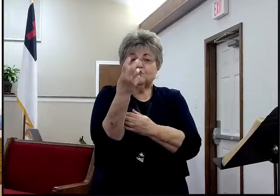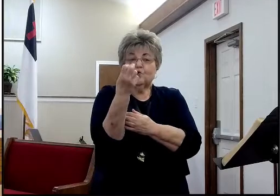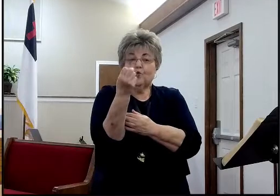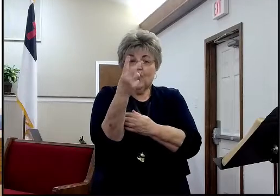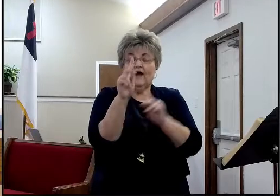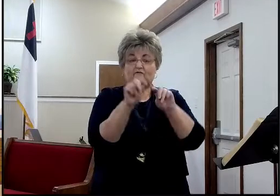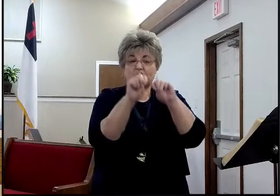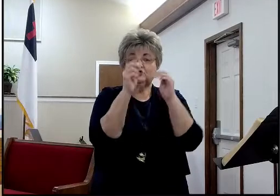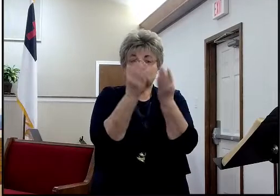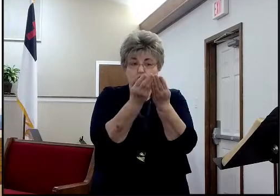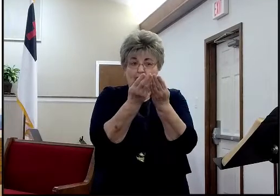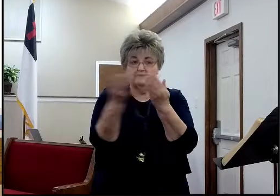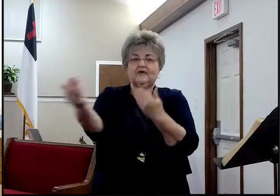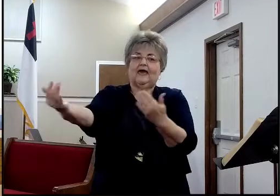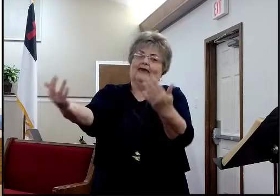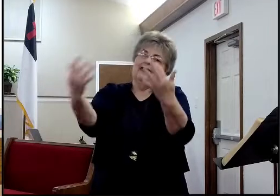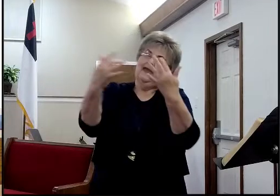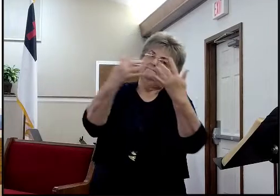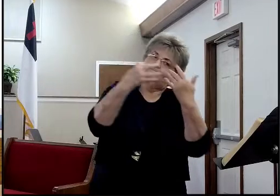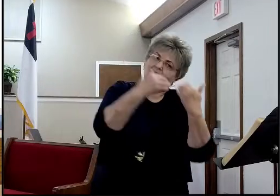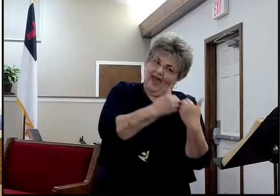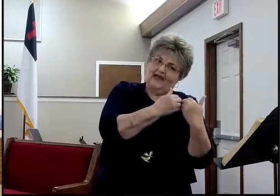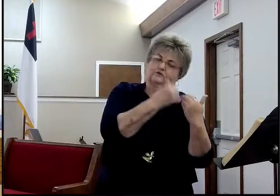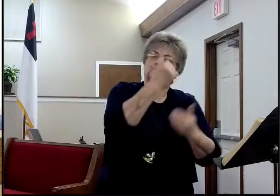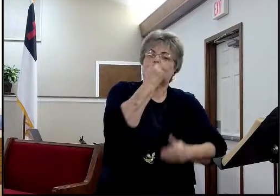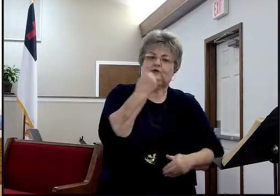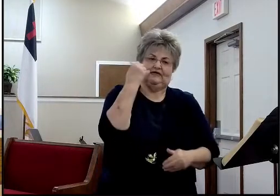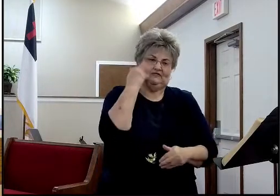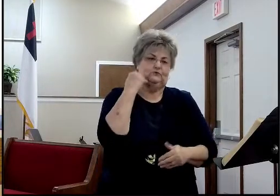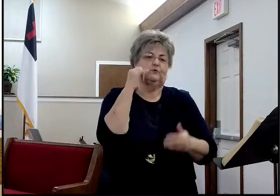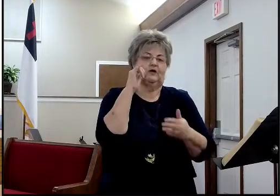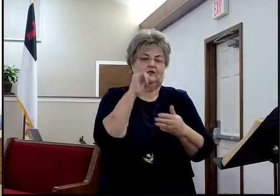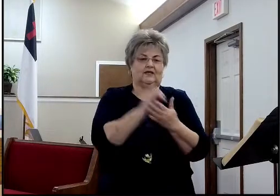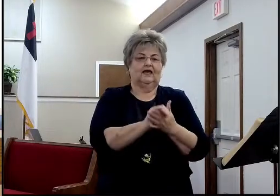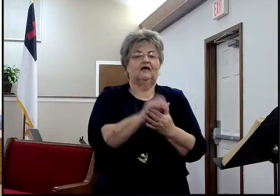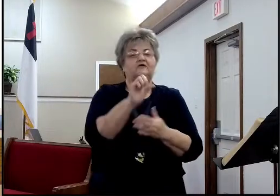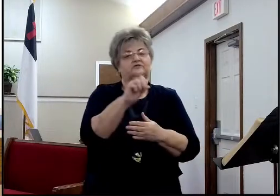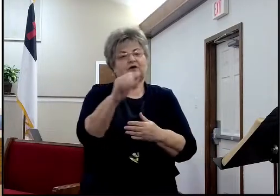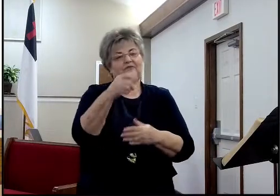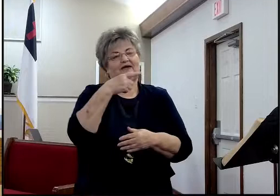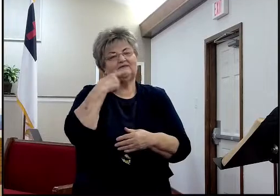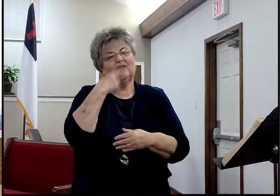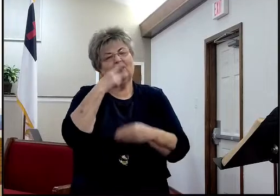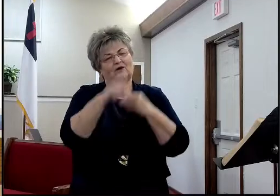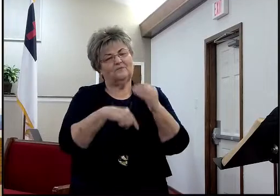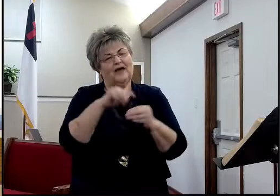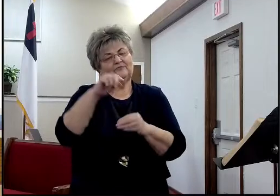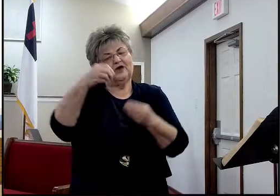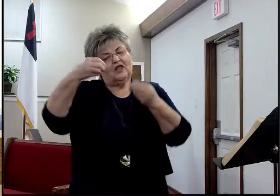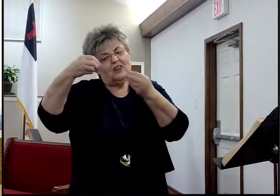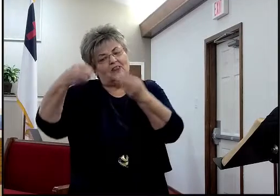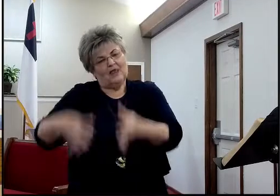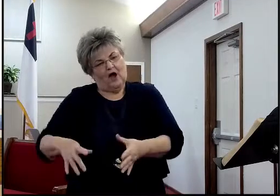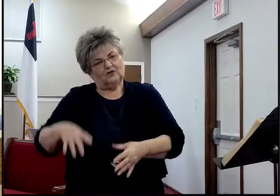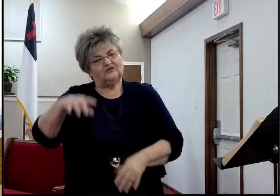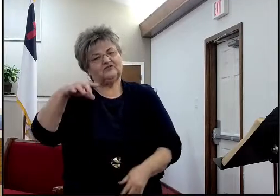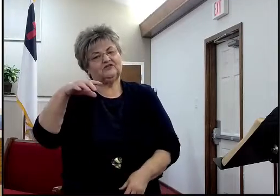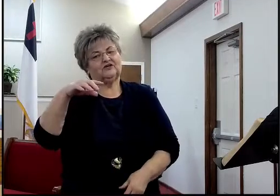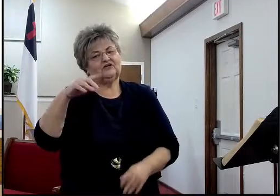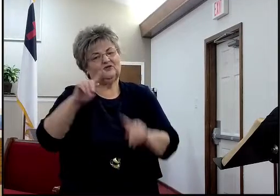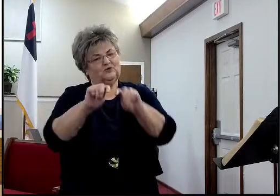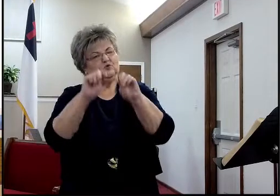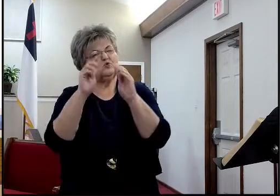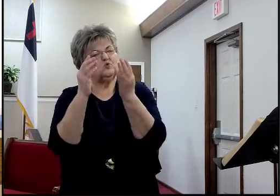And so they'll refer to the lost tribes of Israel. Most of them will say the lost 10 tribes, but obviously, if they're Levites to return,